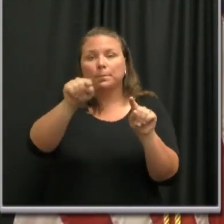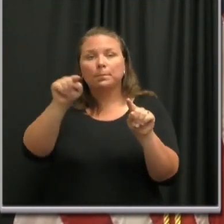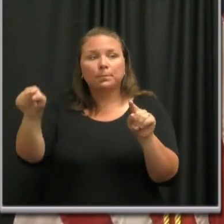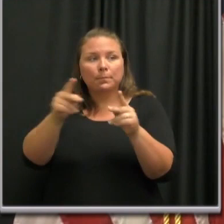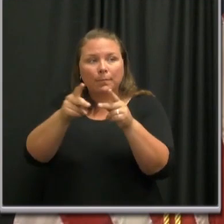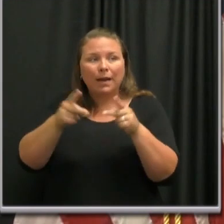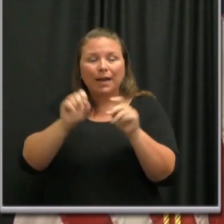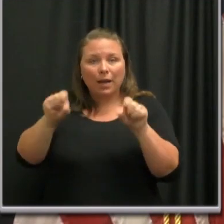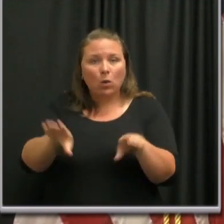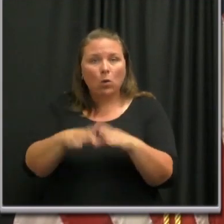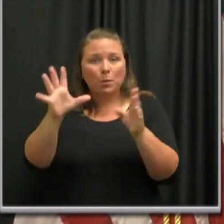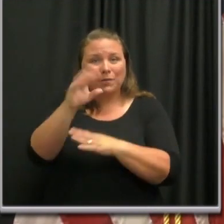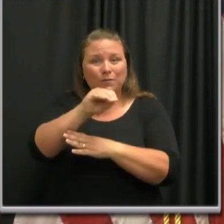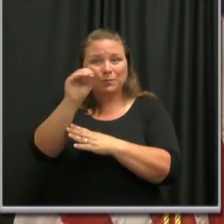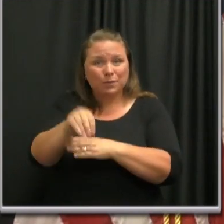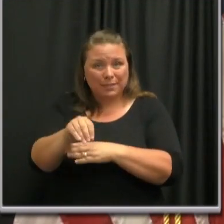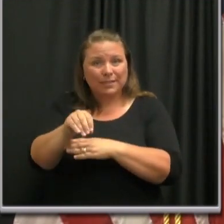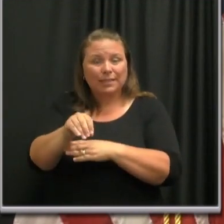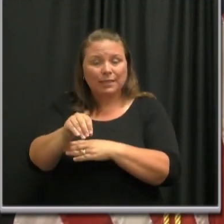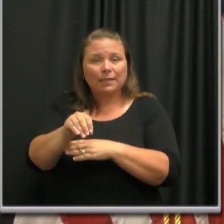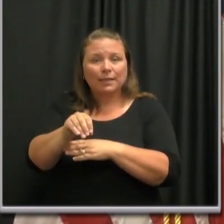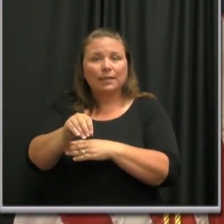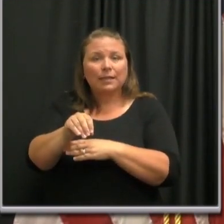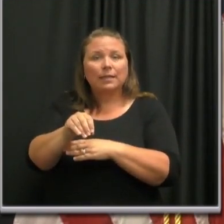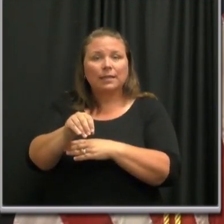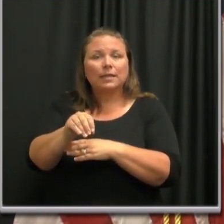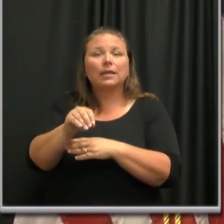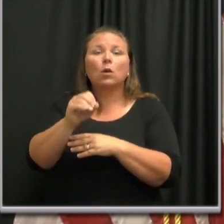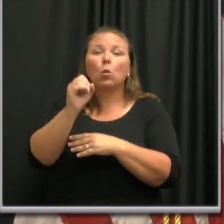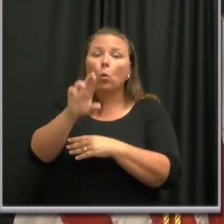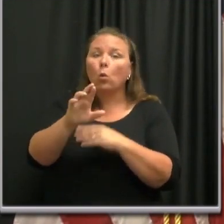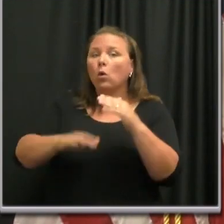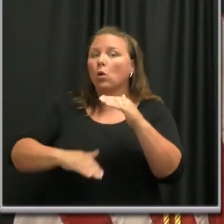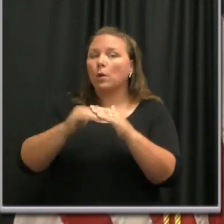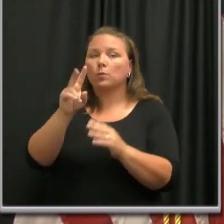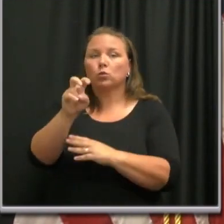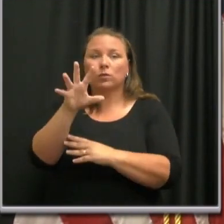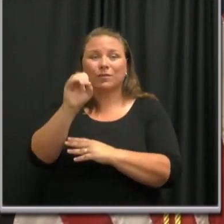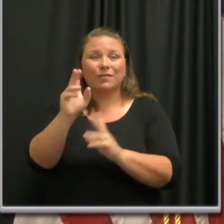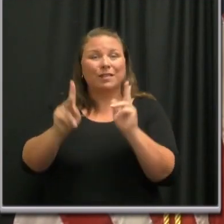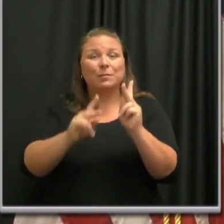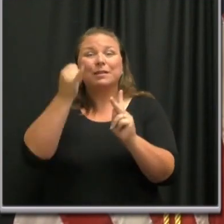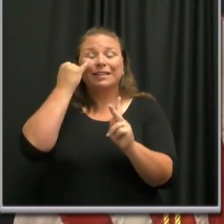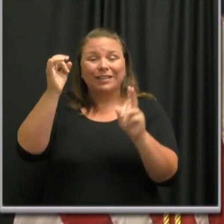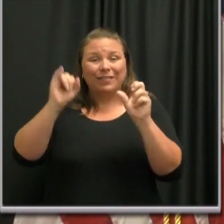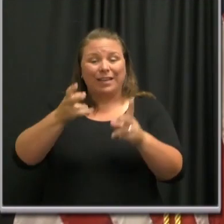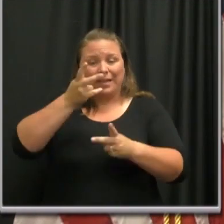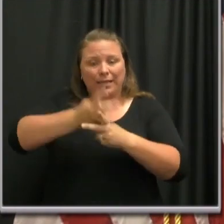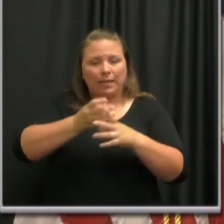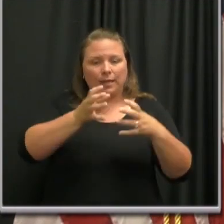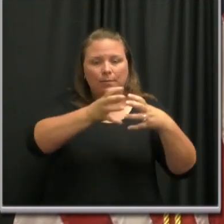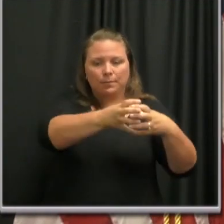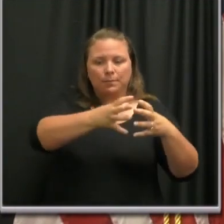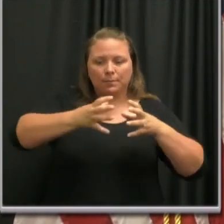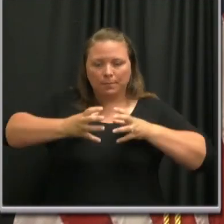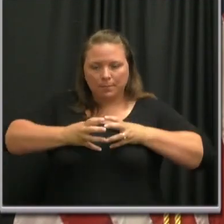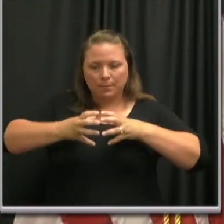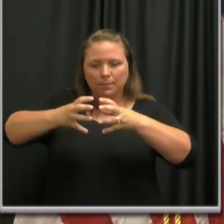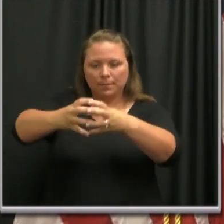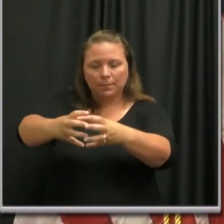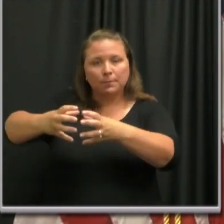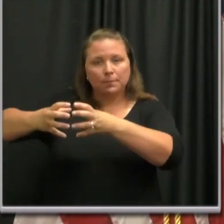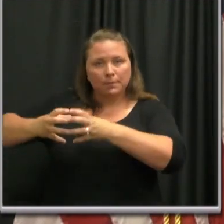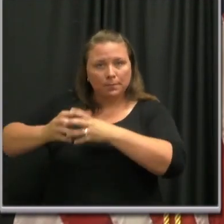open at 50 percent capacity up to 250 people as long as they're able to maintain proper social distancing